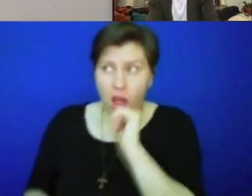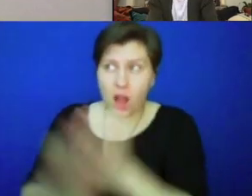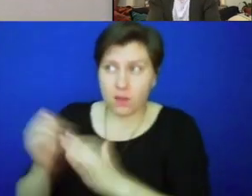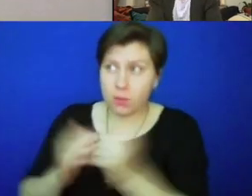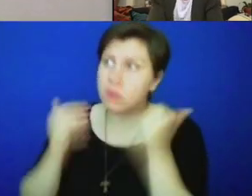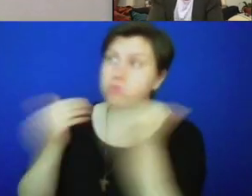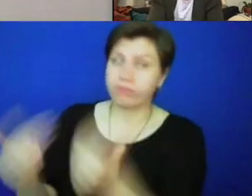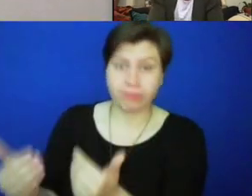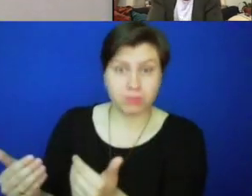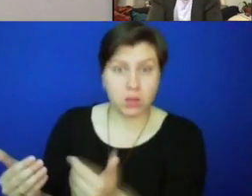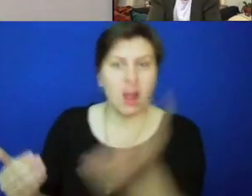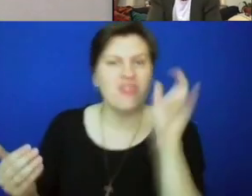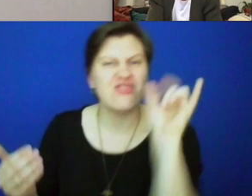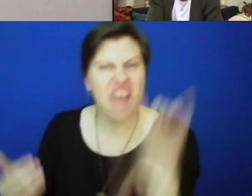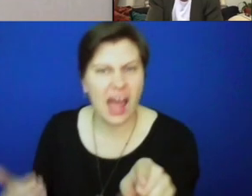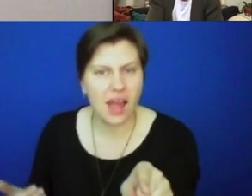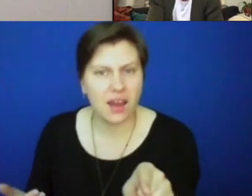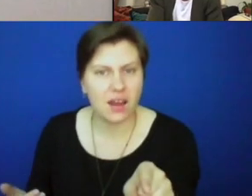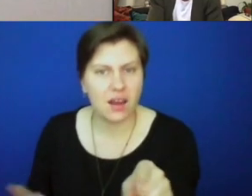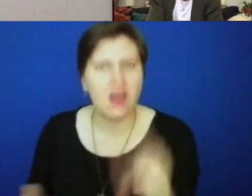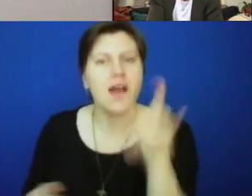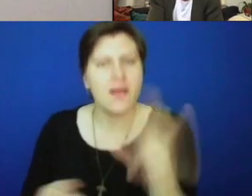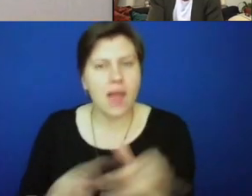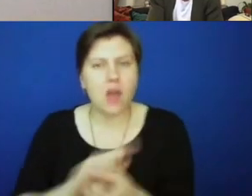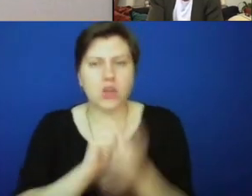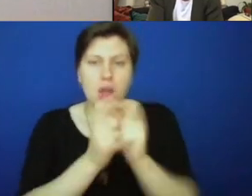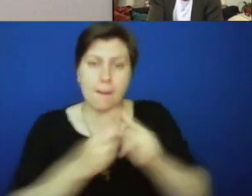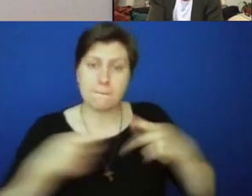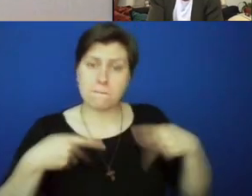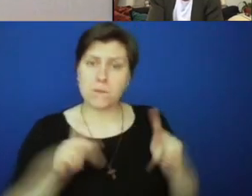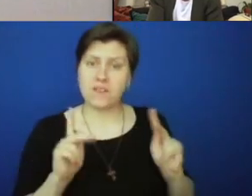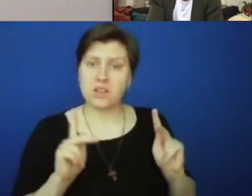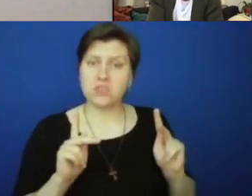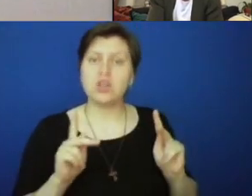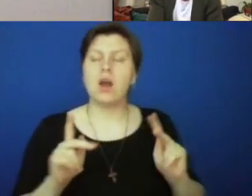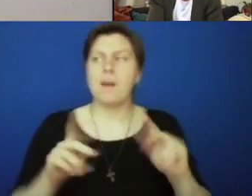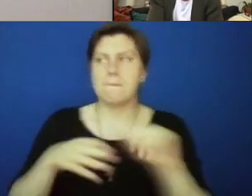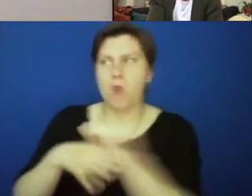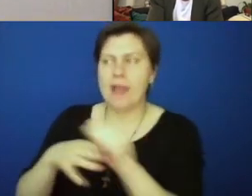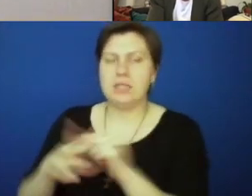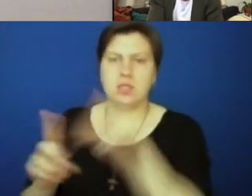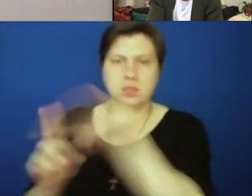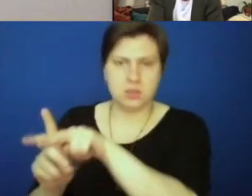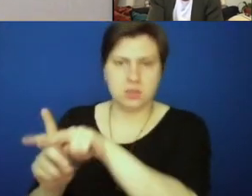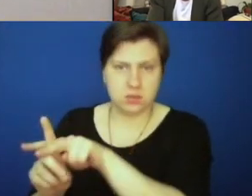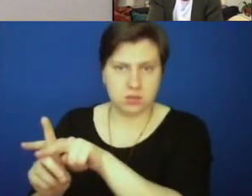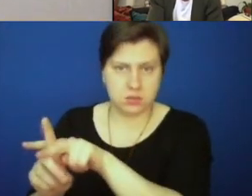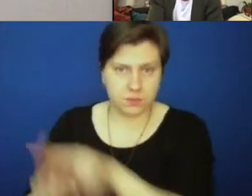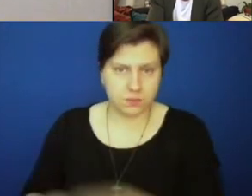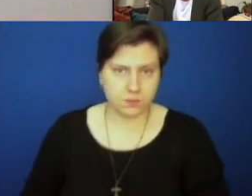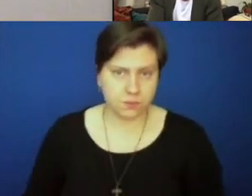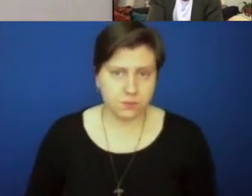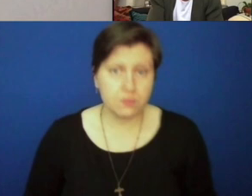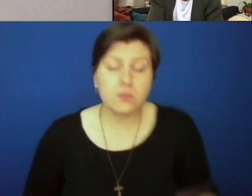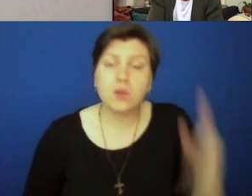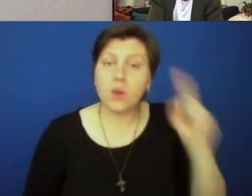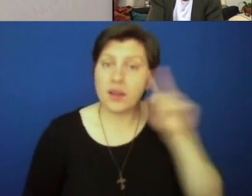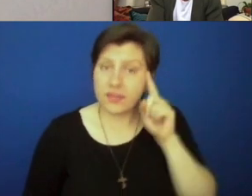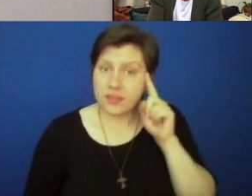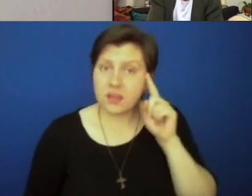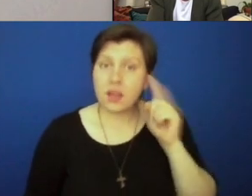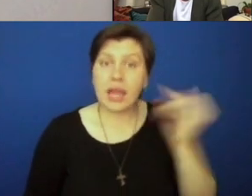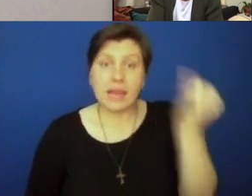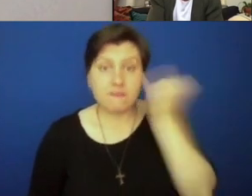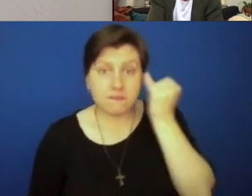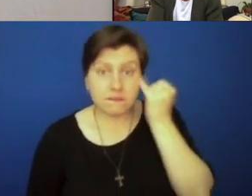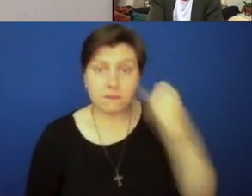with that discomfort is where you transform your privilege into practicing being anti-racist. And so I think